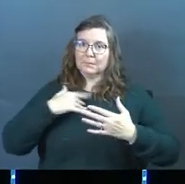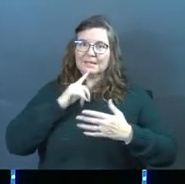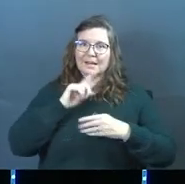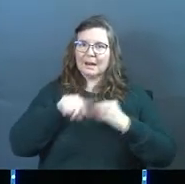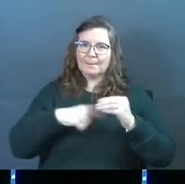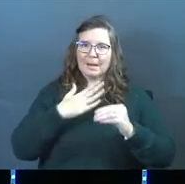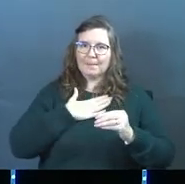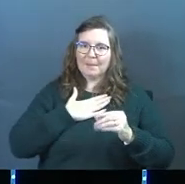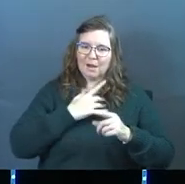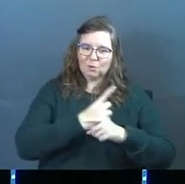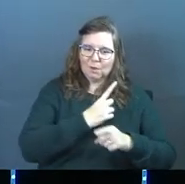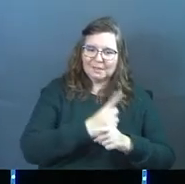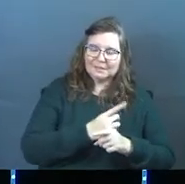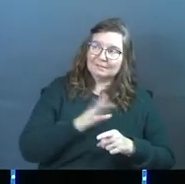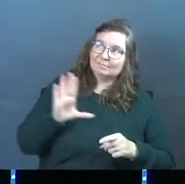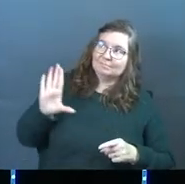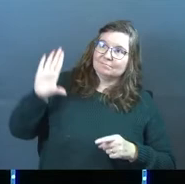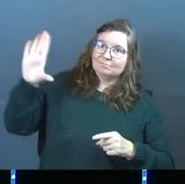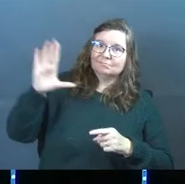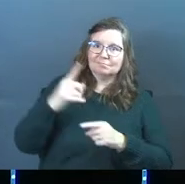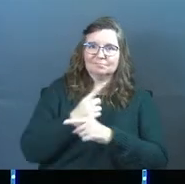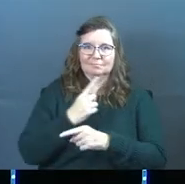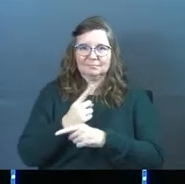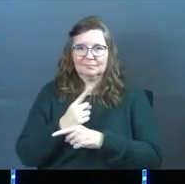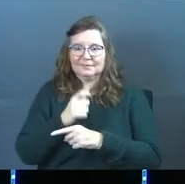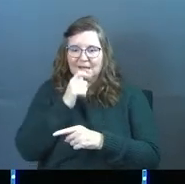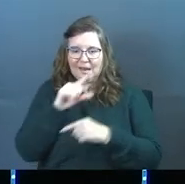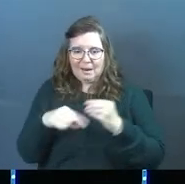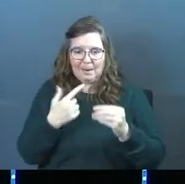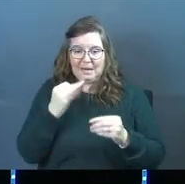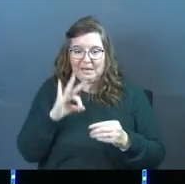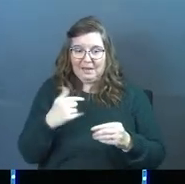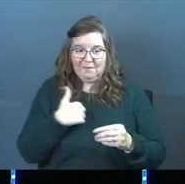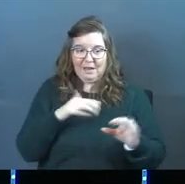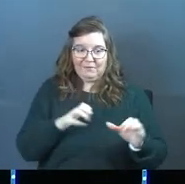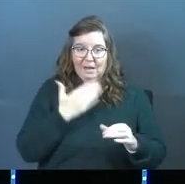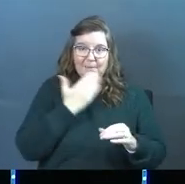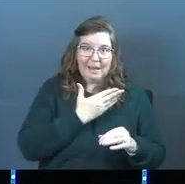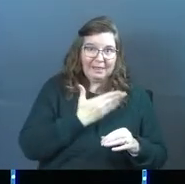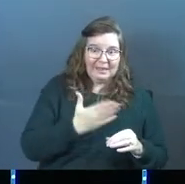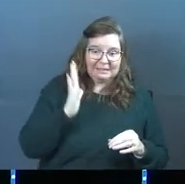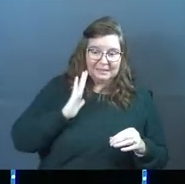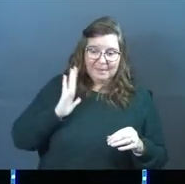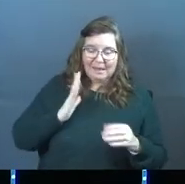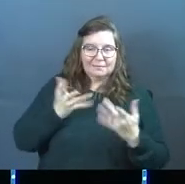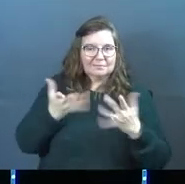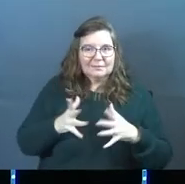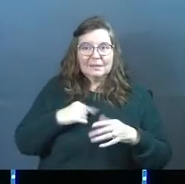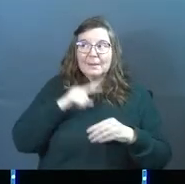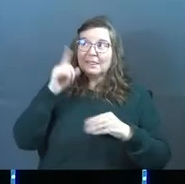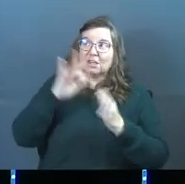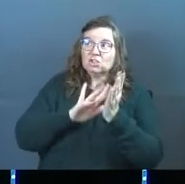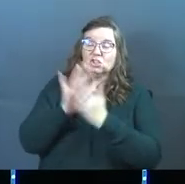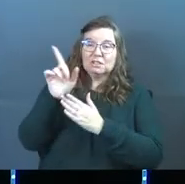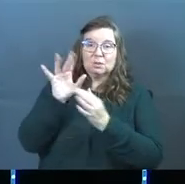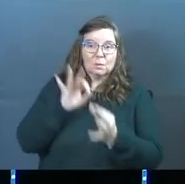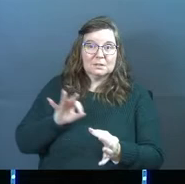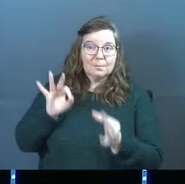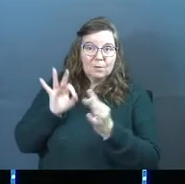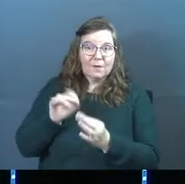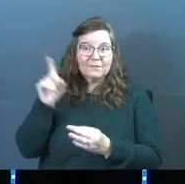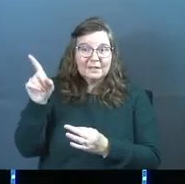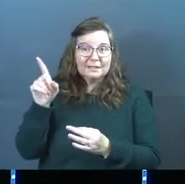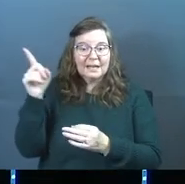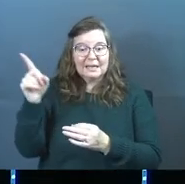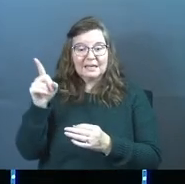It's not about my righteousness. It's not about whether or not I've done bad things in the past. It's about the fact that Jesus was perfect